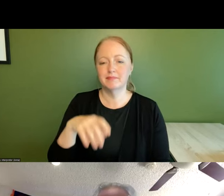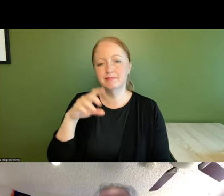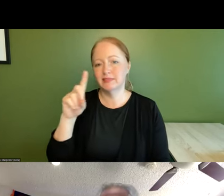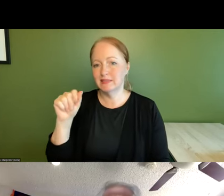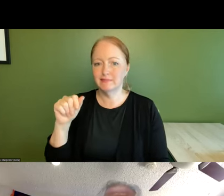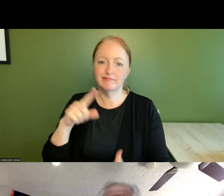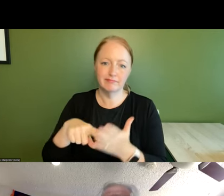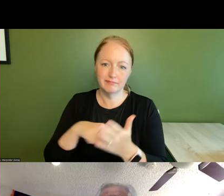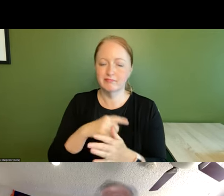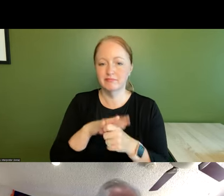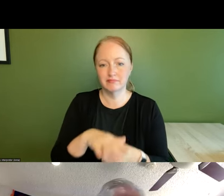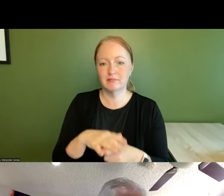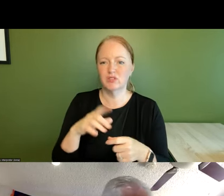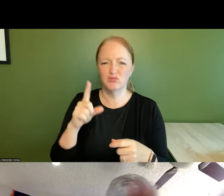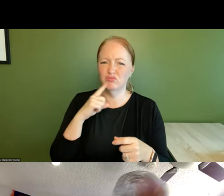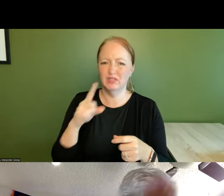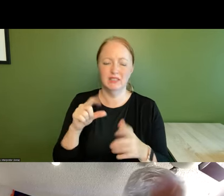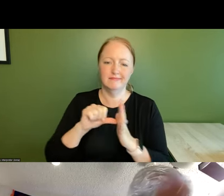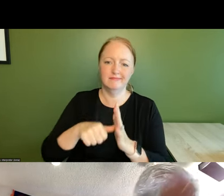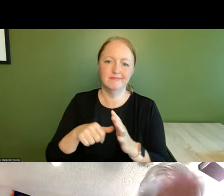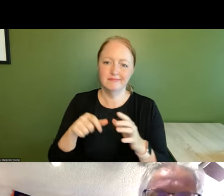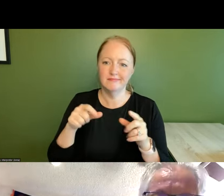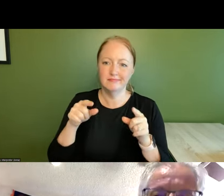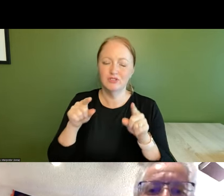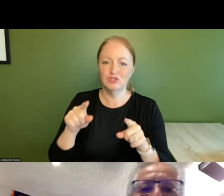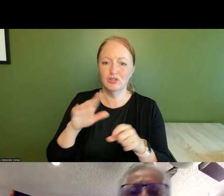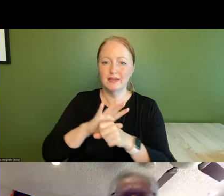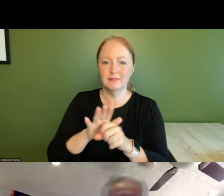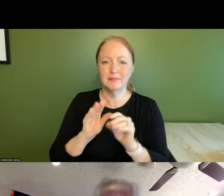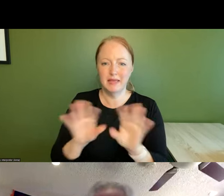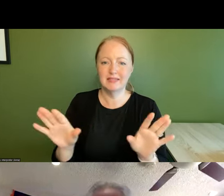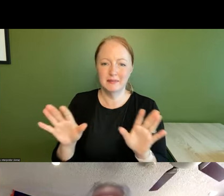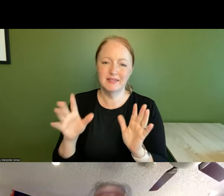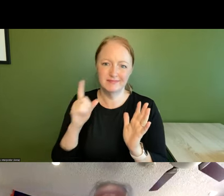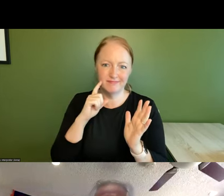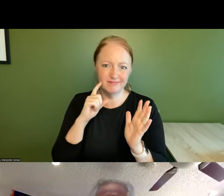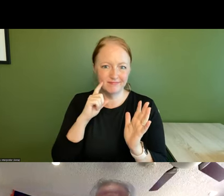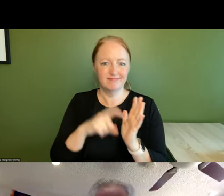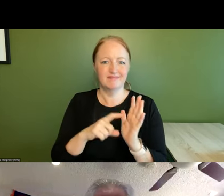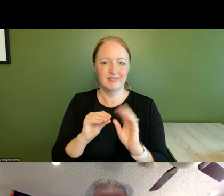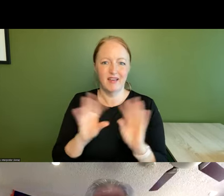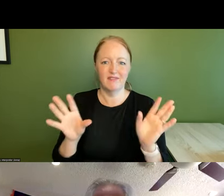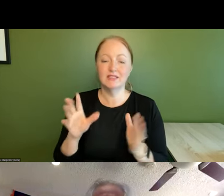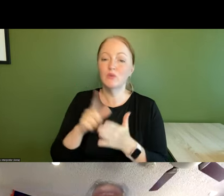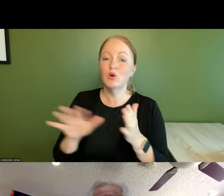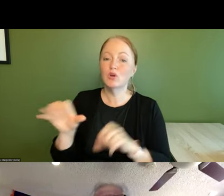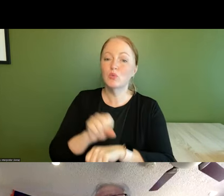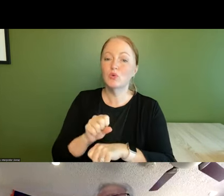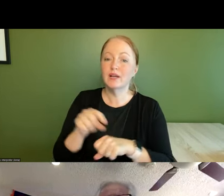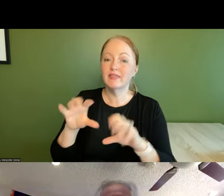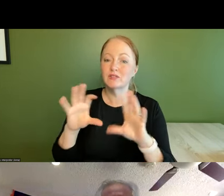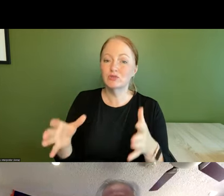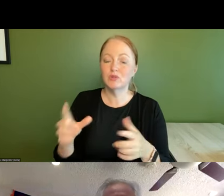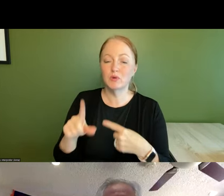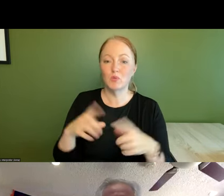ageism that really were pronounced during uh the pandemic and therefore the work you all are doing in this group and when